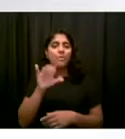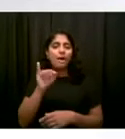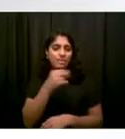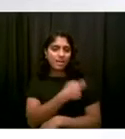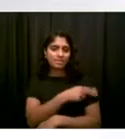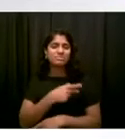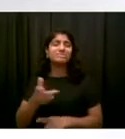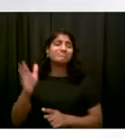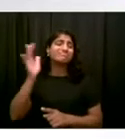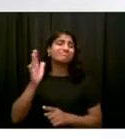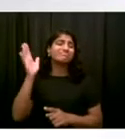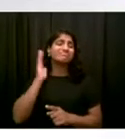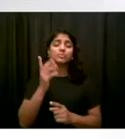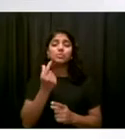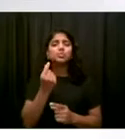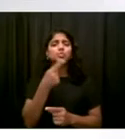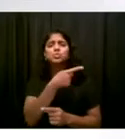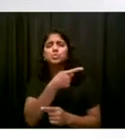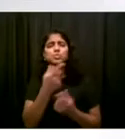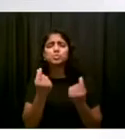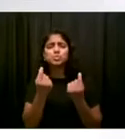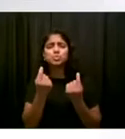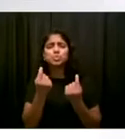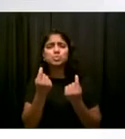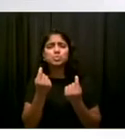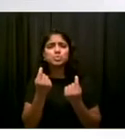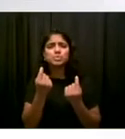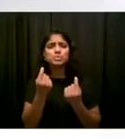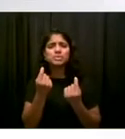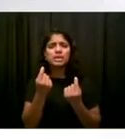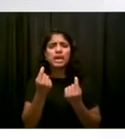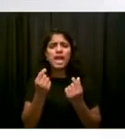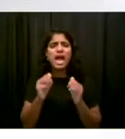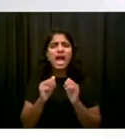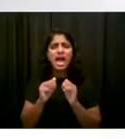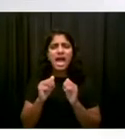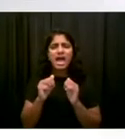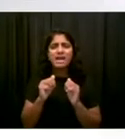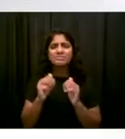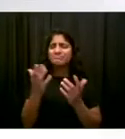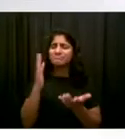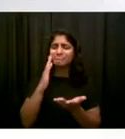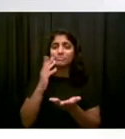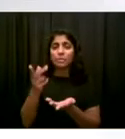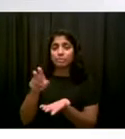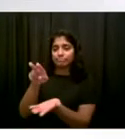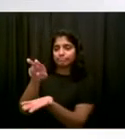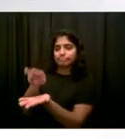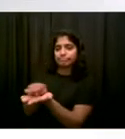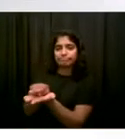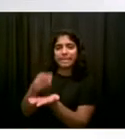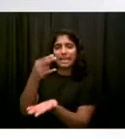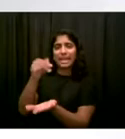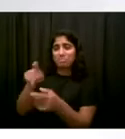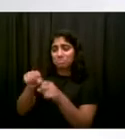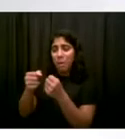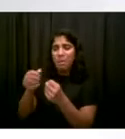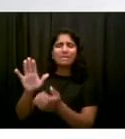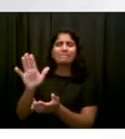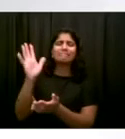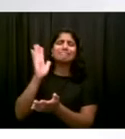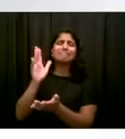did by putting, I see the clapping, I said, the 1 million one dose, that's great. So